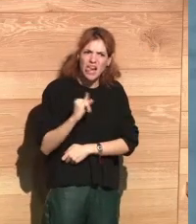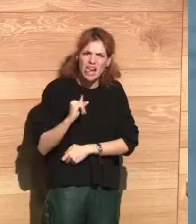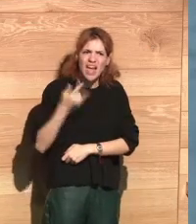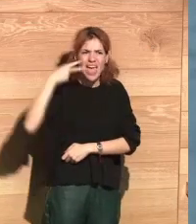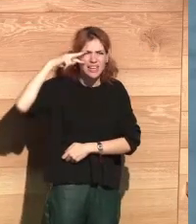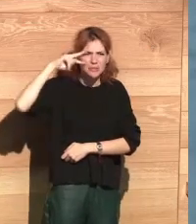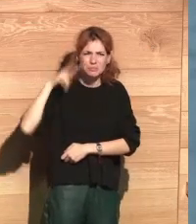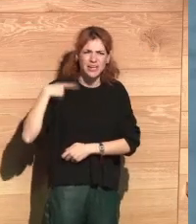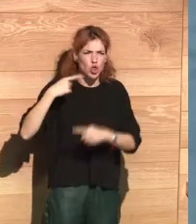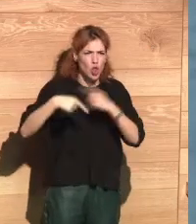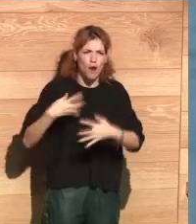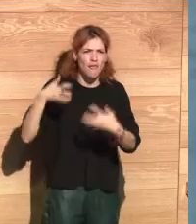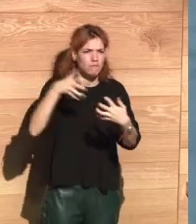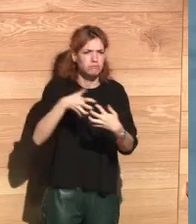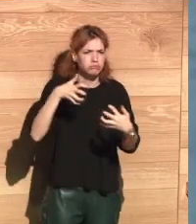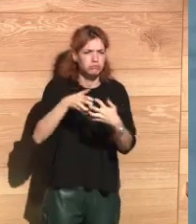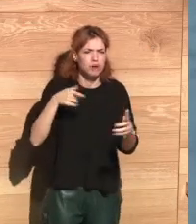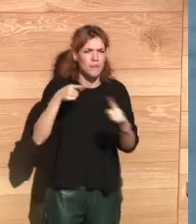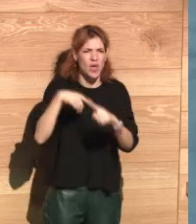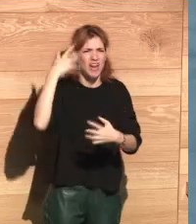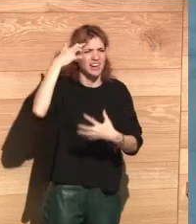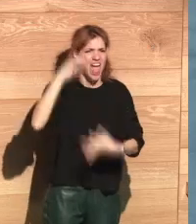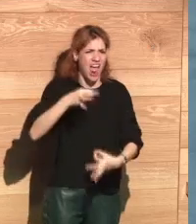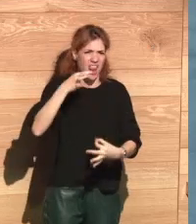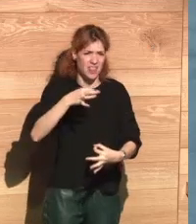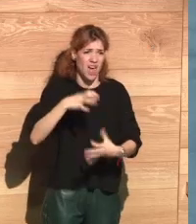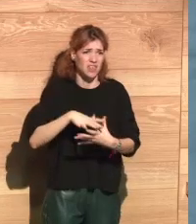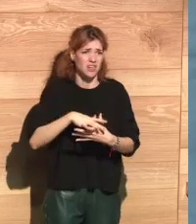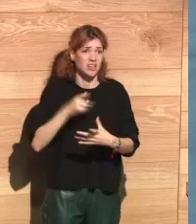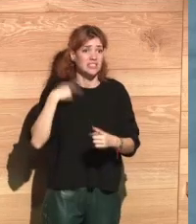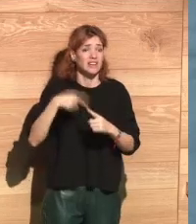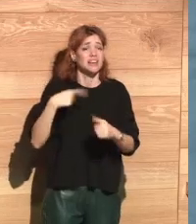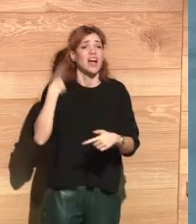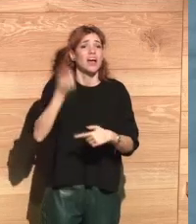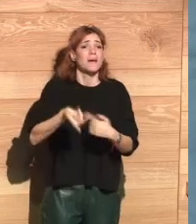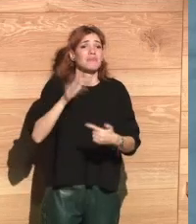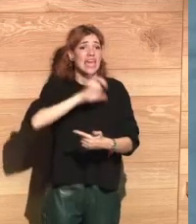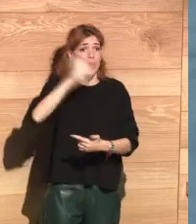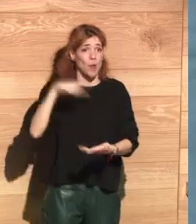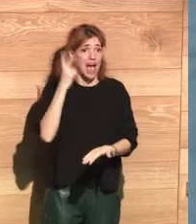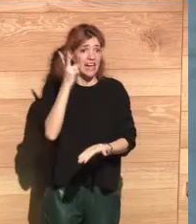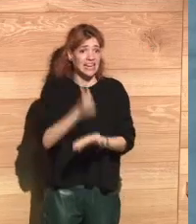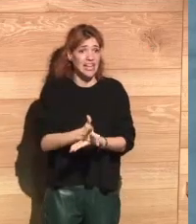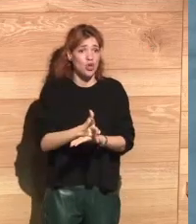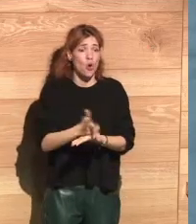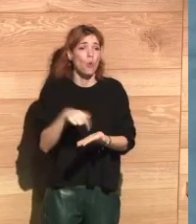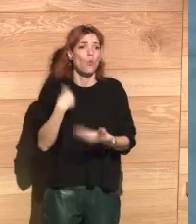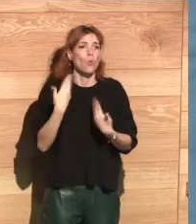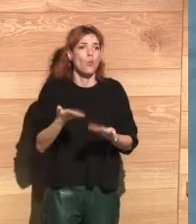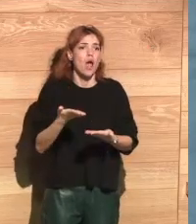experts on privacy on this side of the fence, experts who are dealing on a daily basis with the privacy